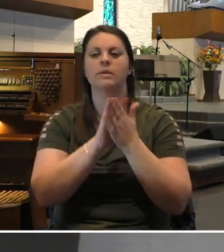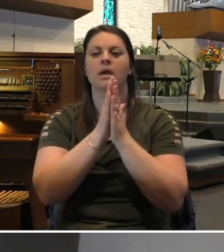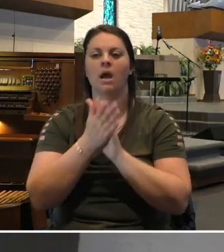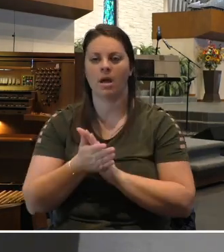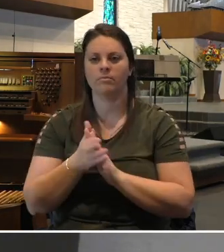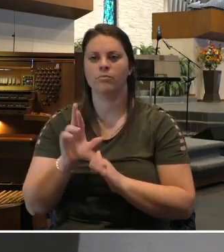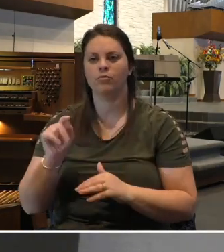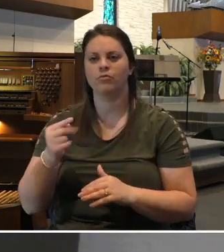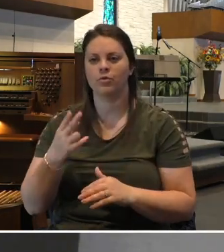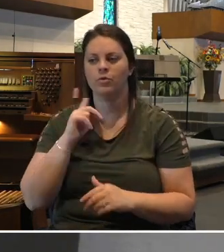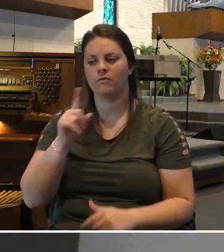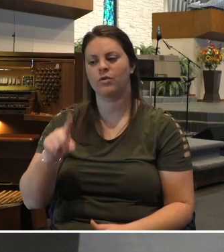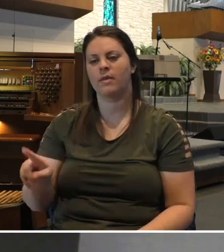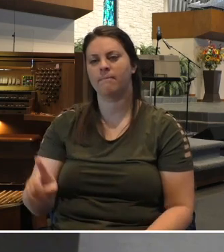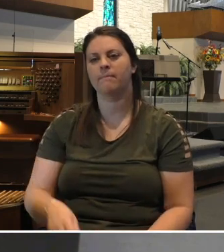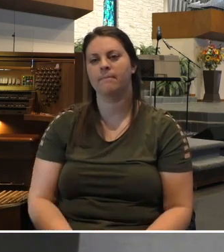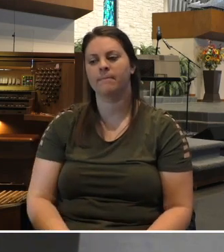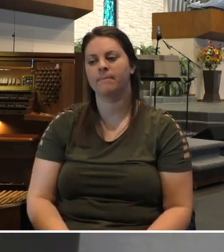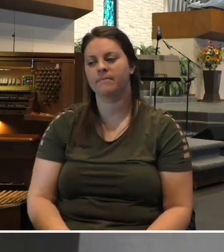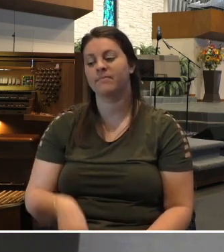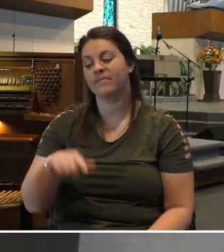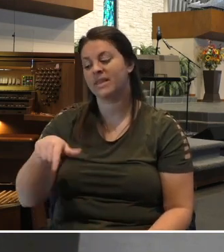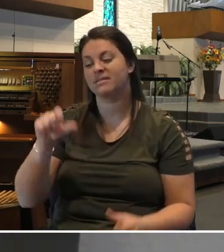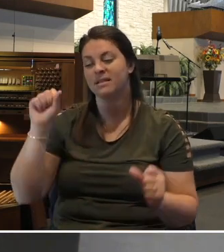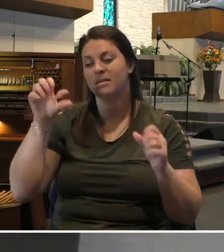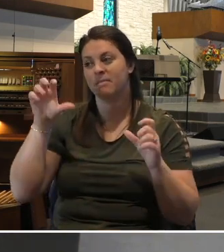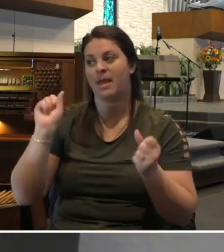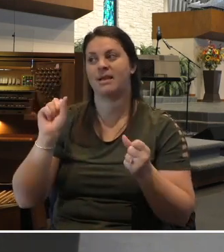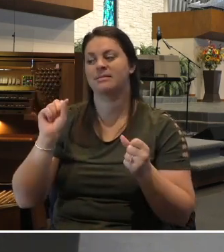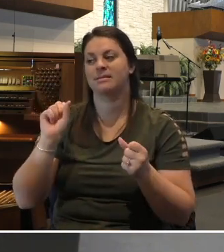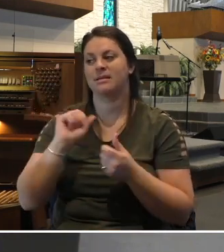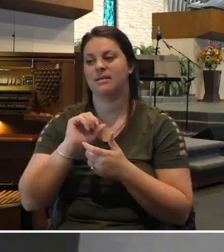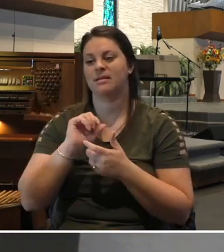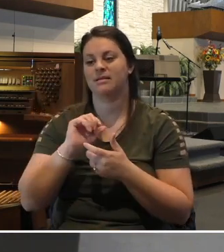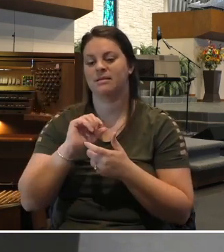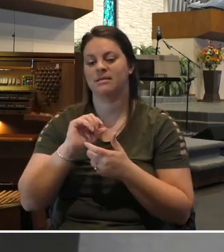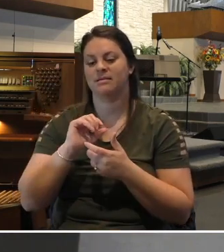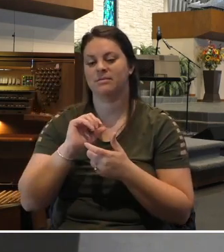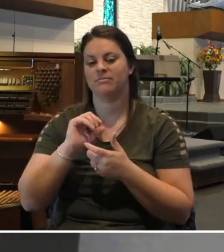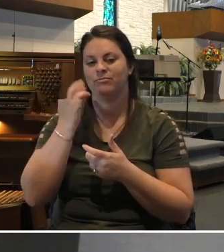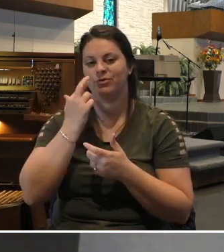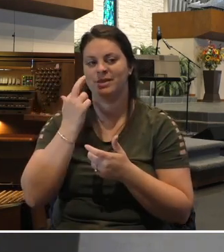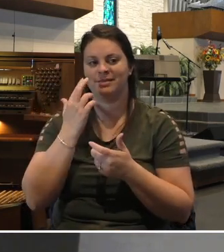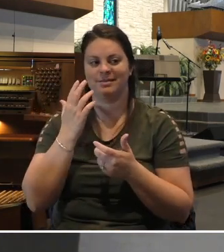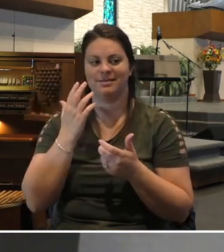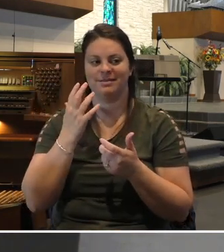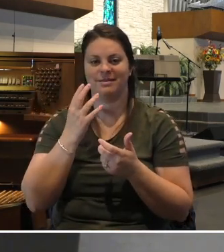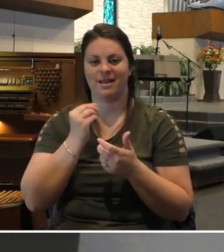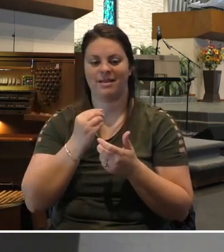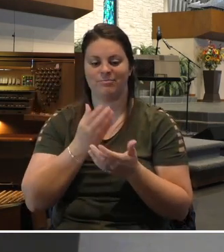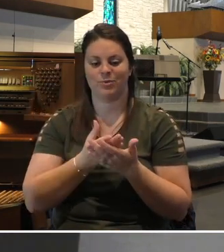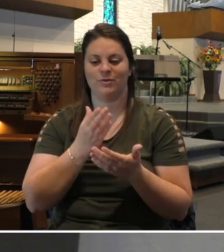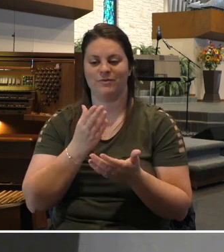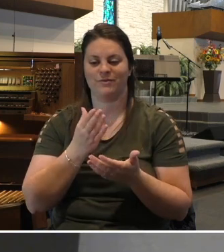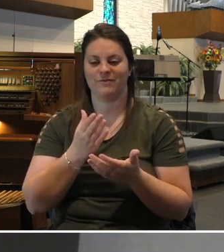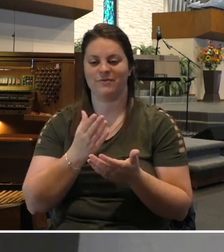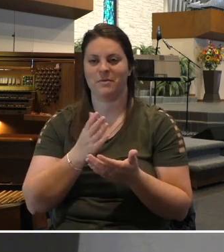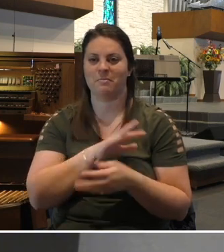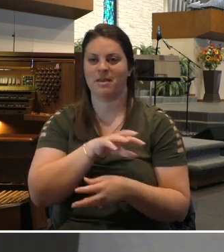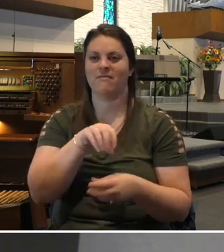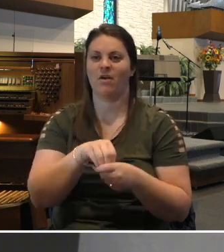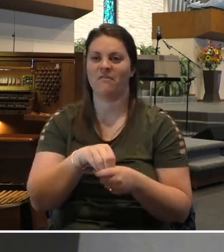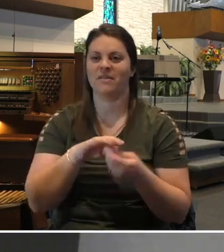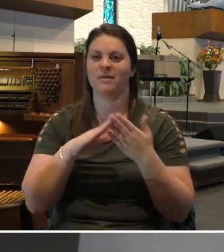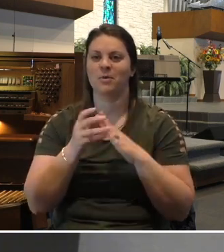This is the amazingness of being part of a community of faith. So that when friends